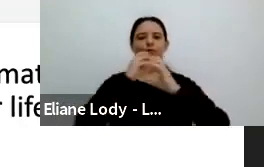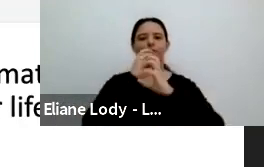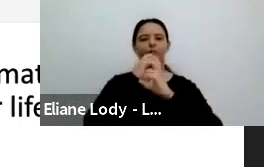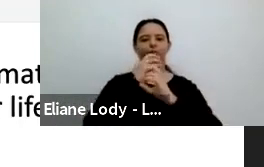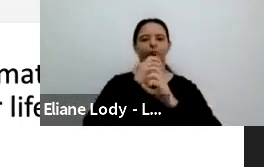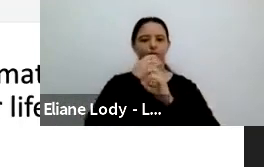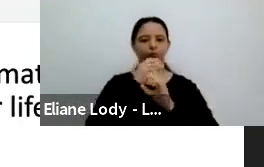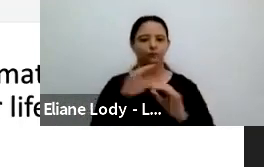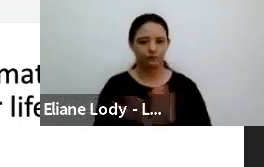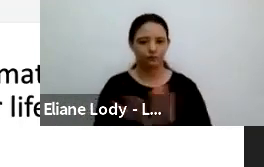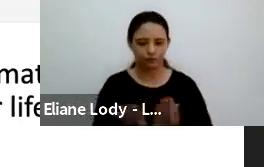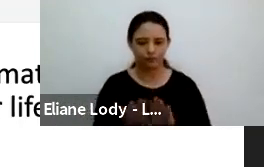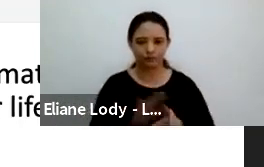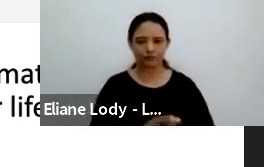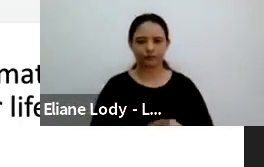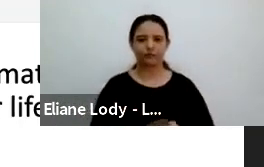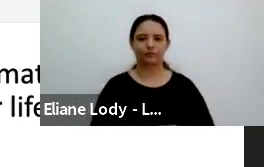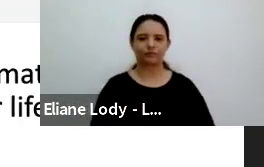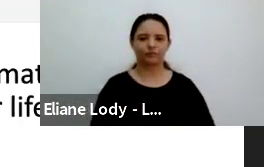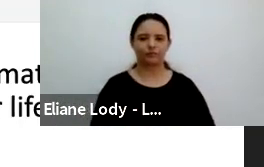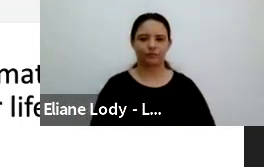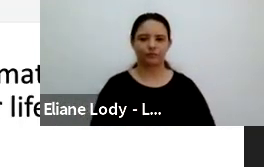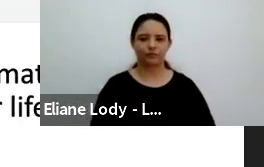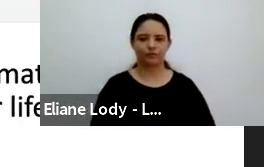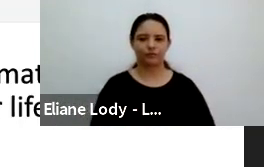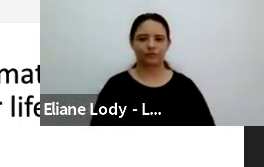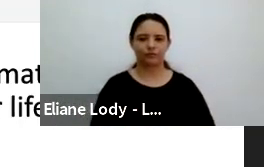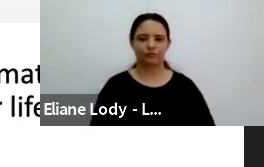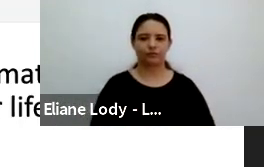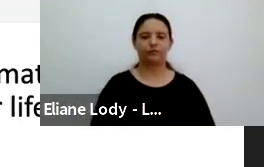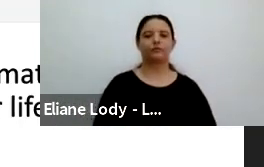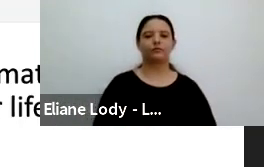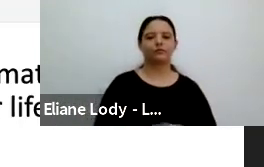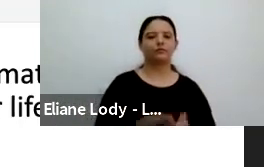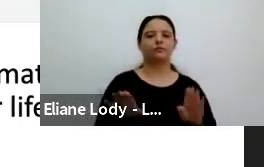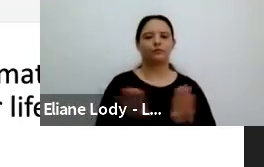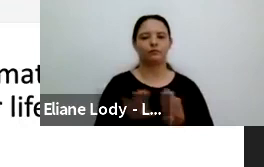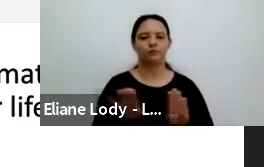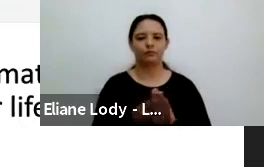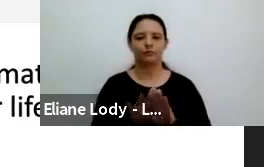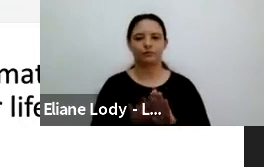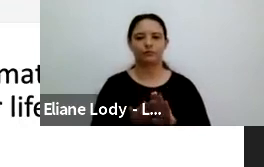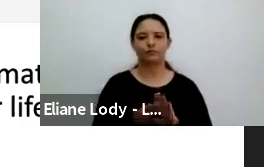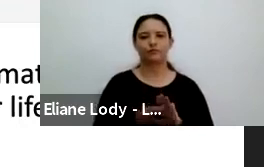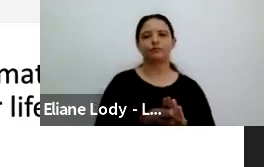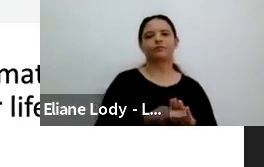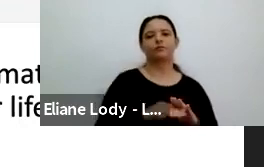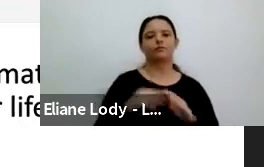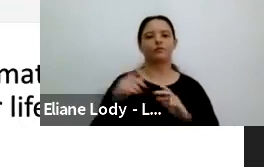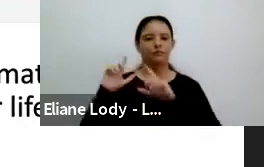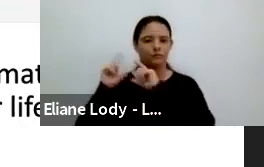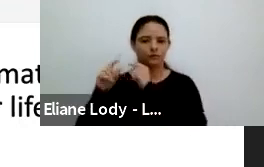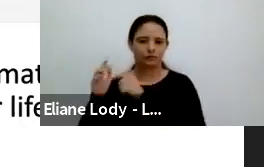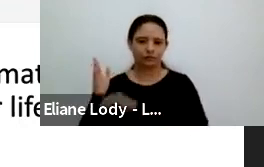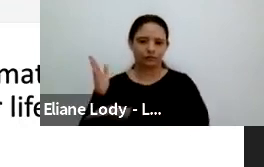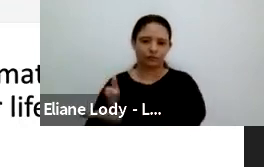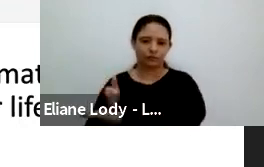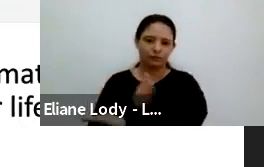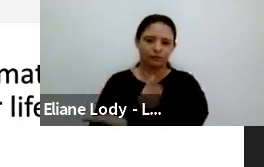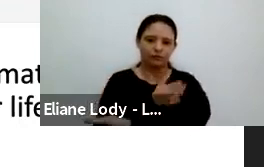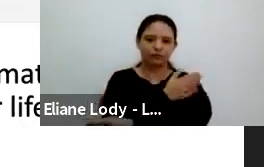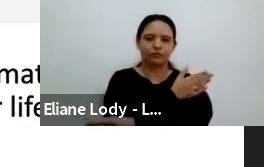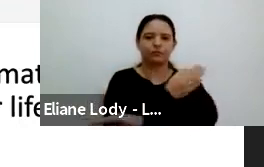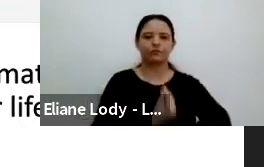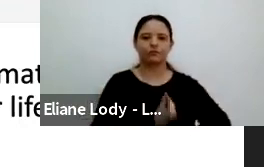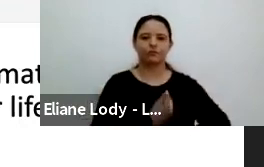school. At the center of Nora's trajectory of becoming a biologist and the chain of texts that index that becoming. I see and have